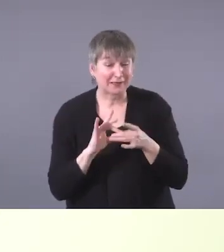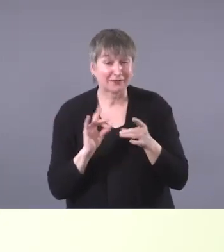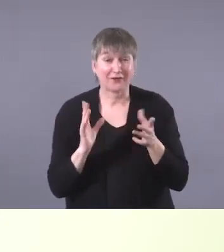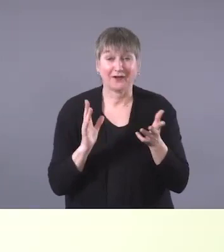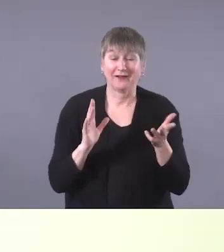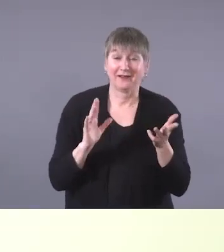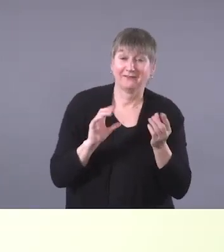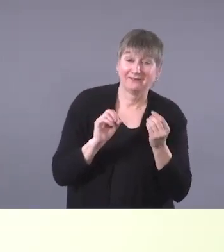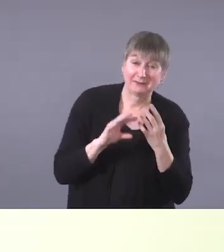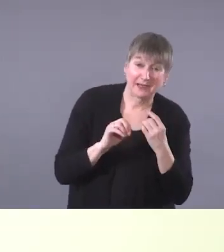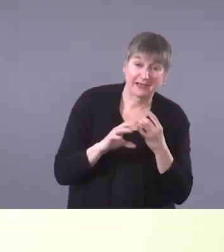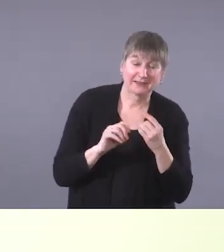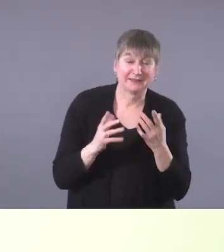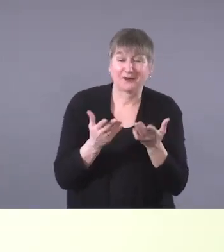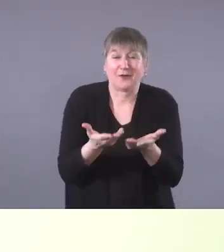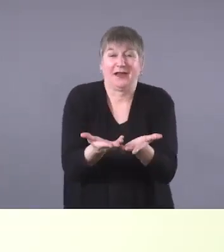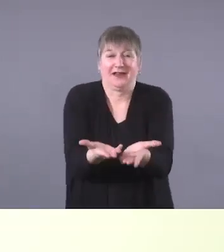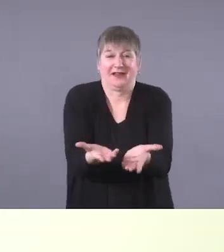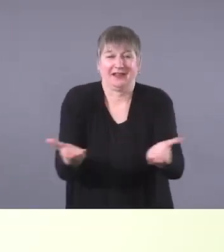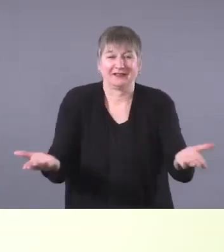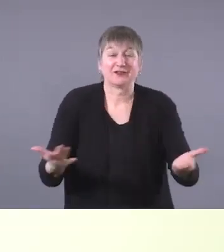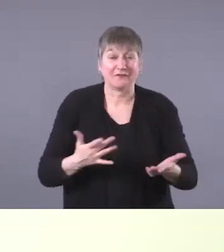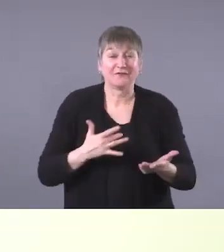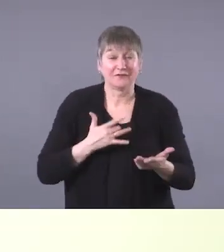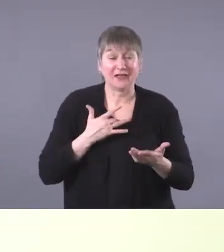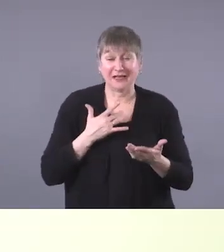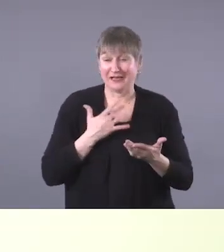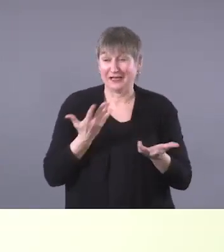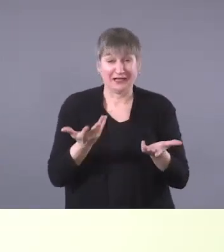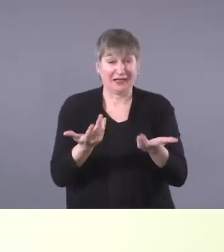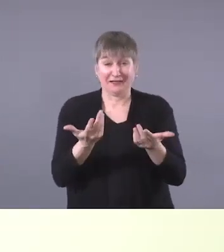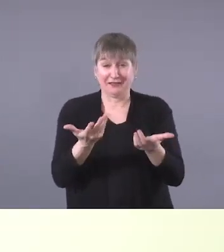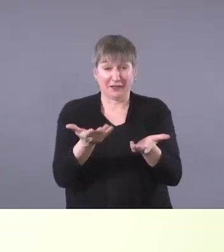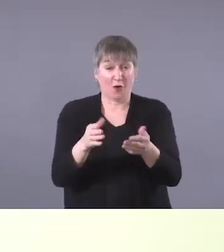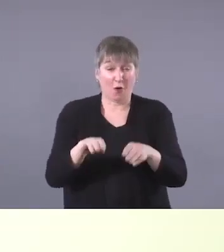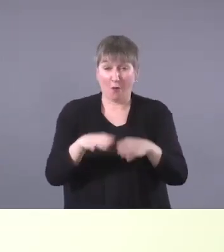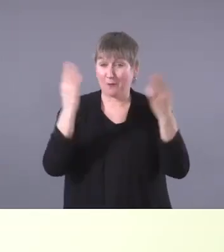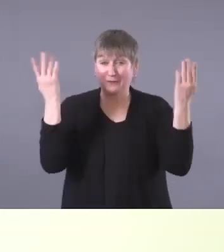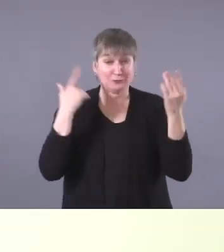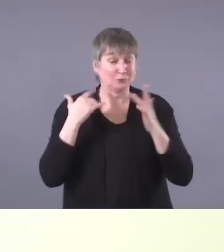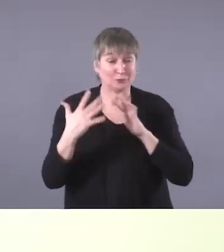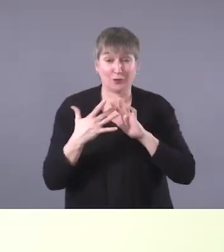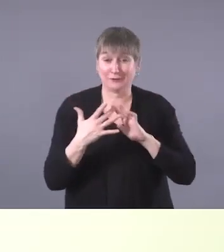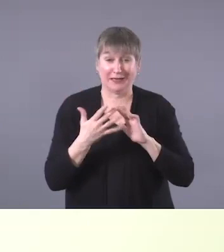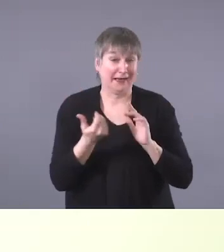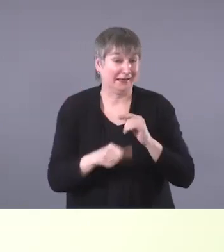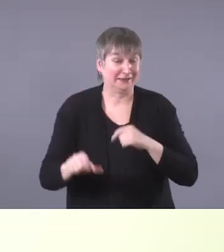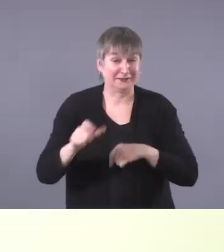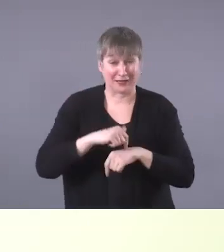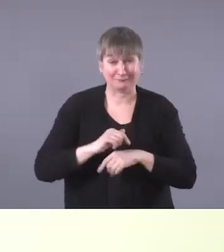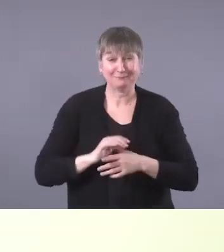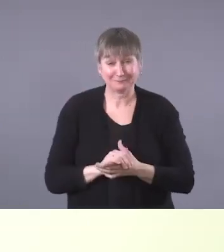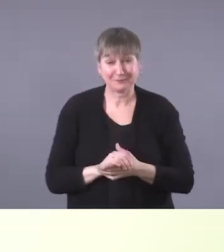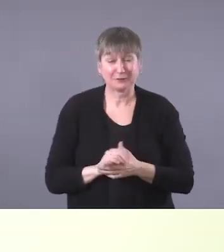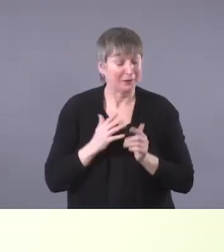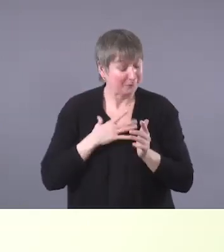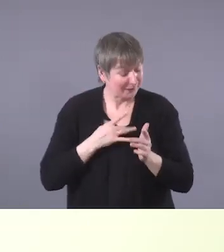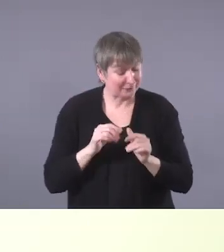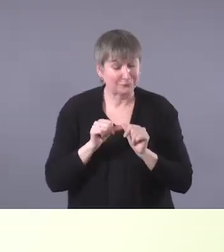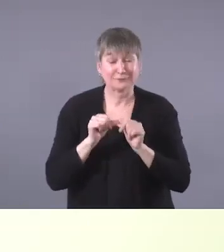or anything. So do feel free to contact us anytime. Um, we would love to carry on these conversations